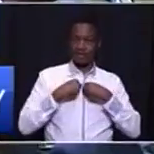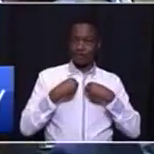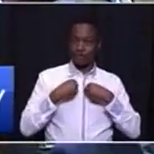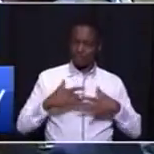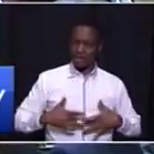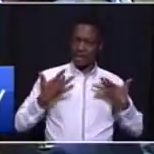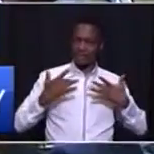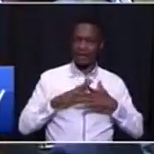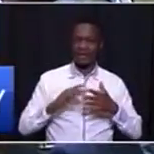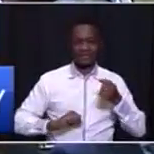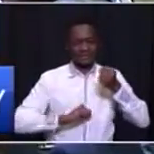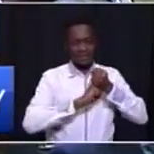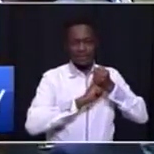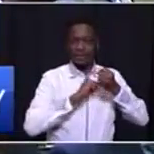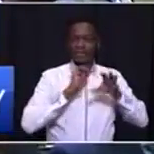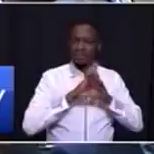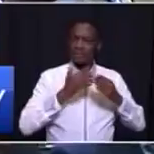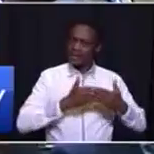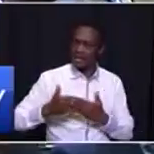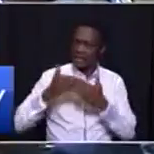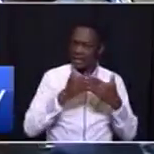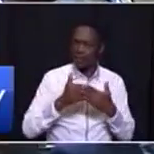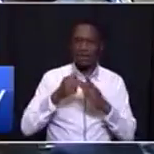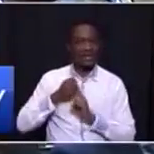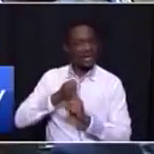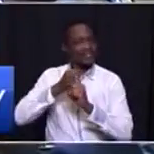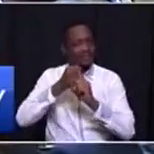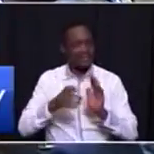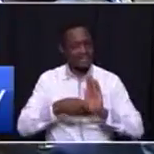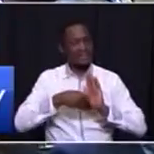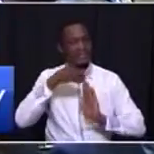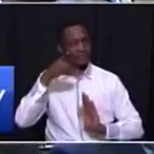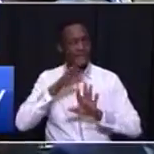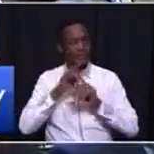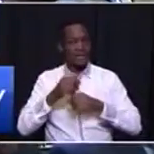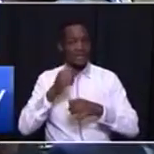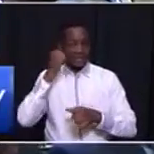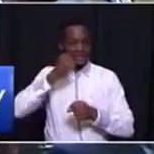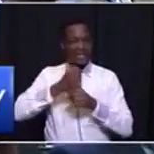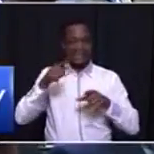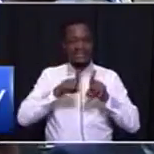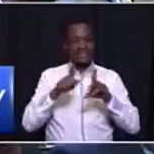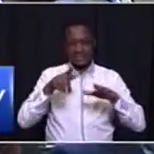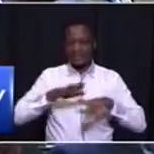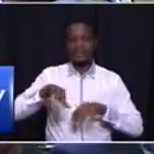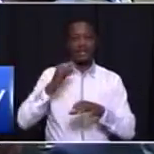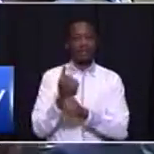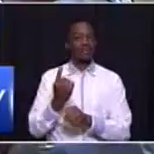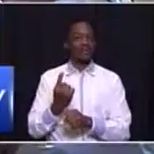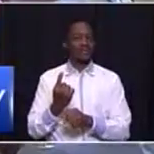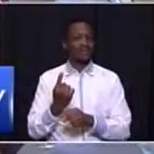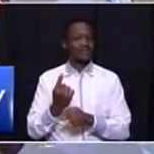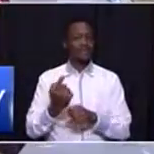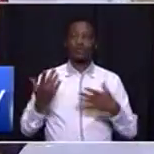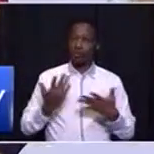supported by a caring activist and developmental state, where there's affordable